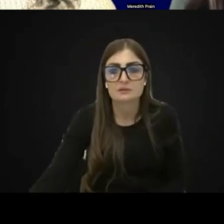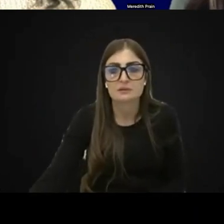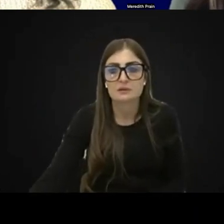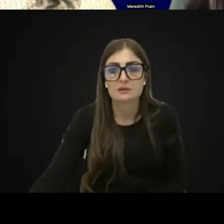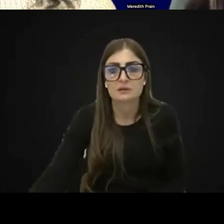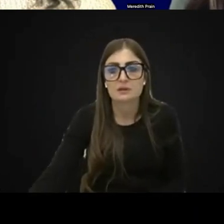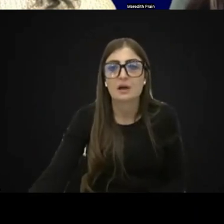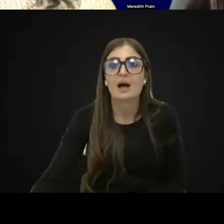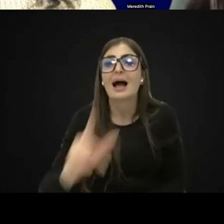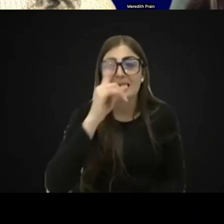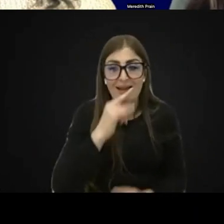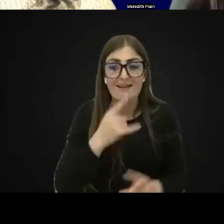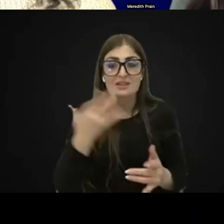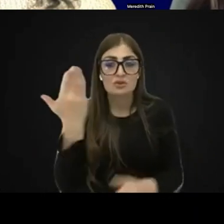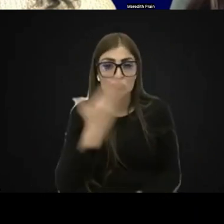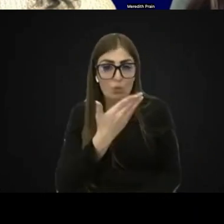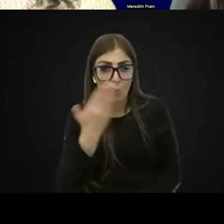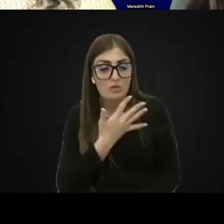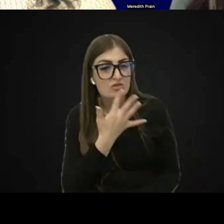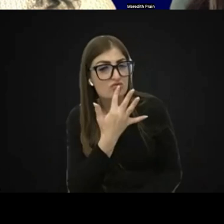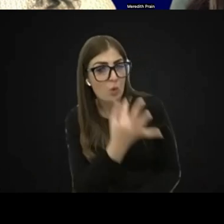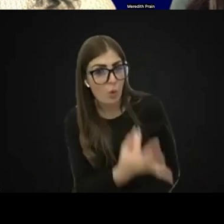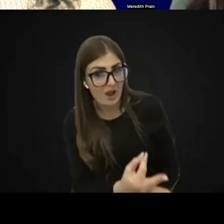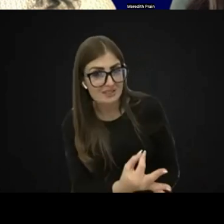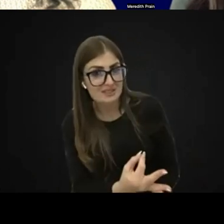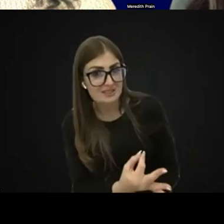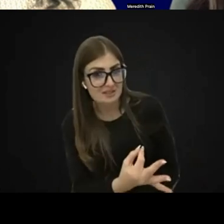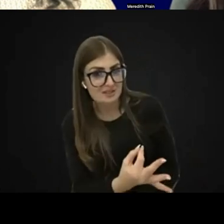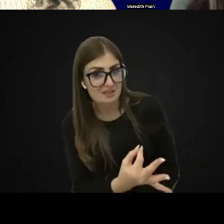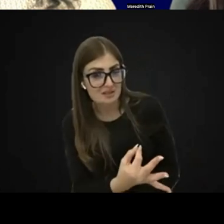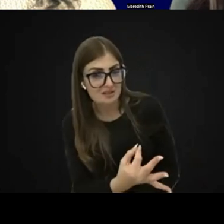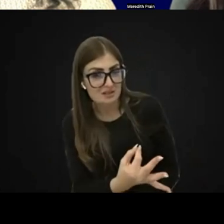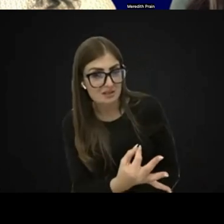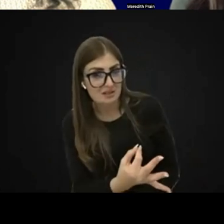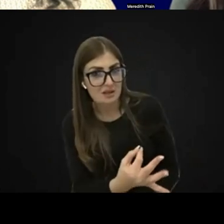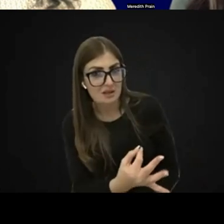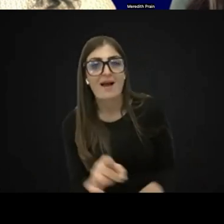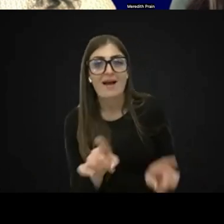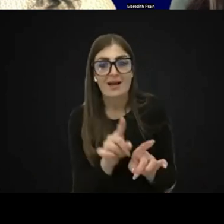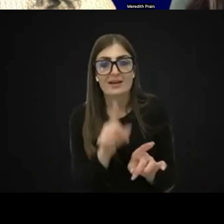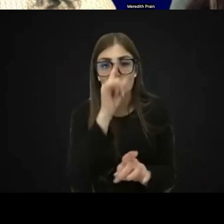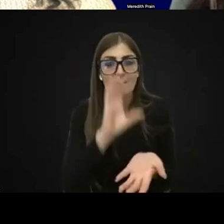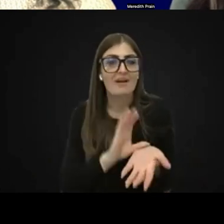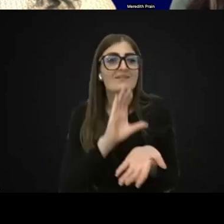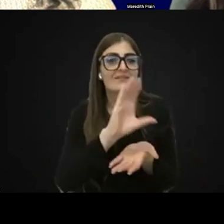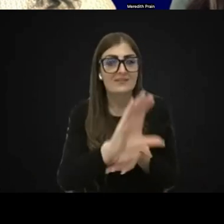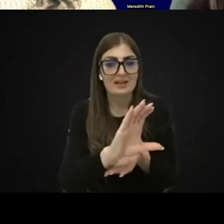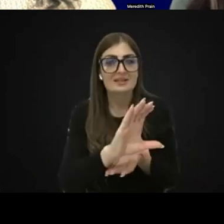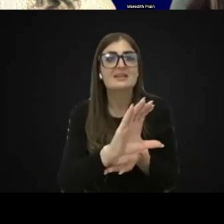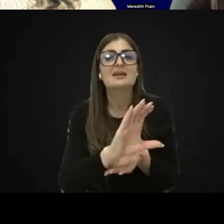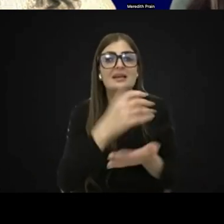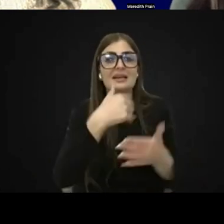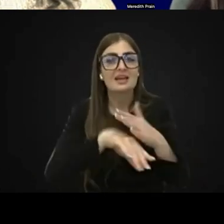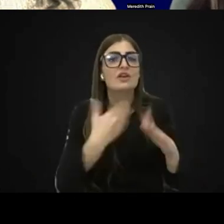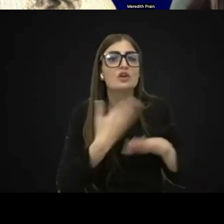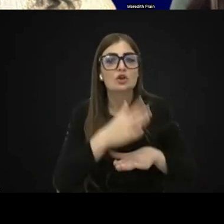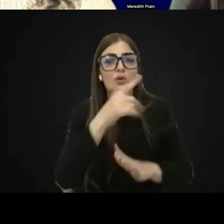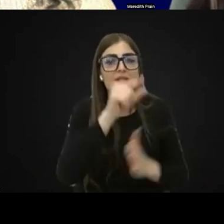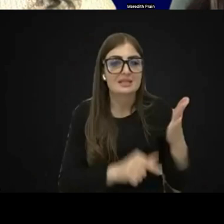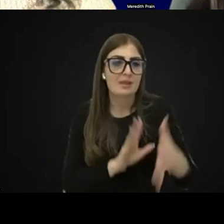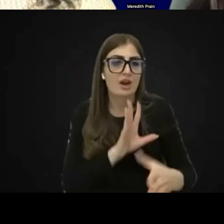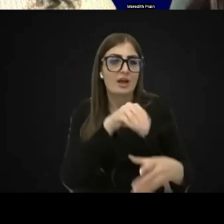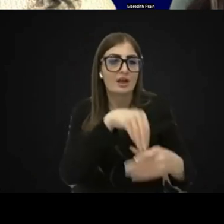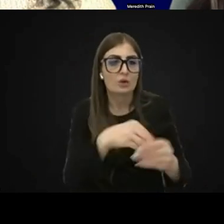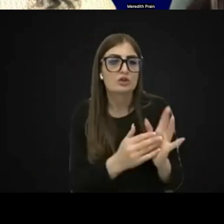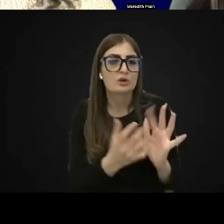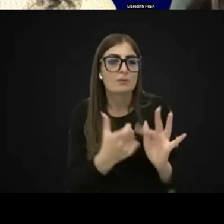request a functional vision assessment? And could this be funded under the new disability inclusion